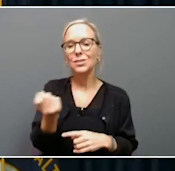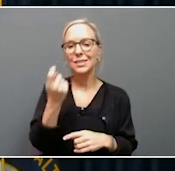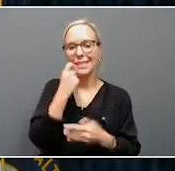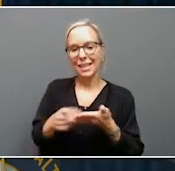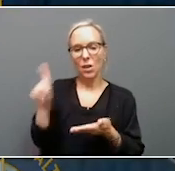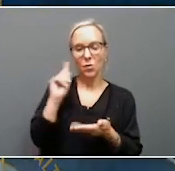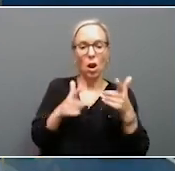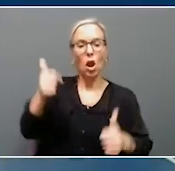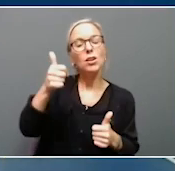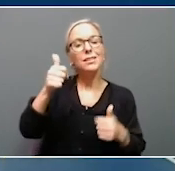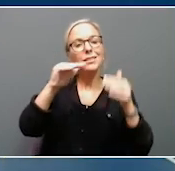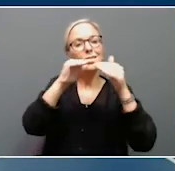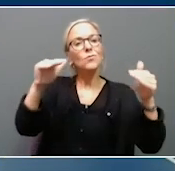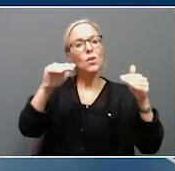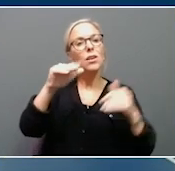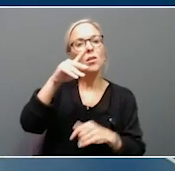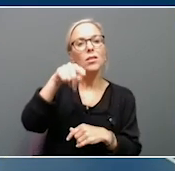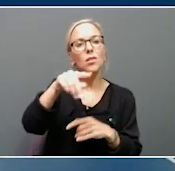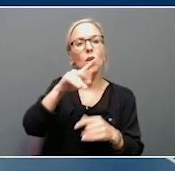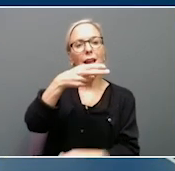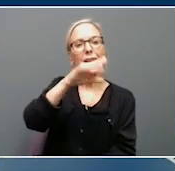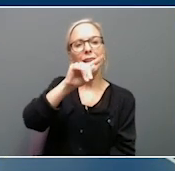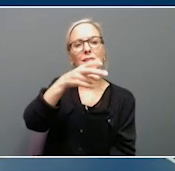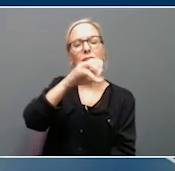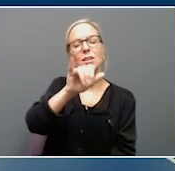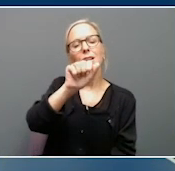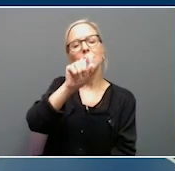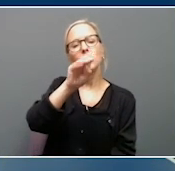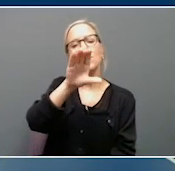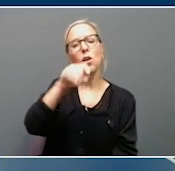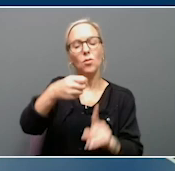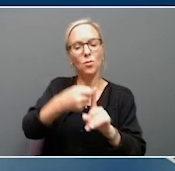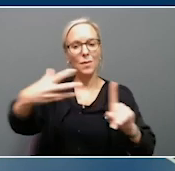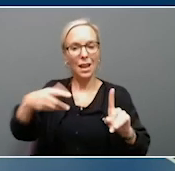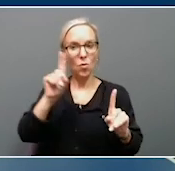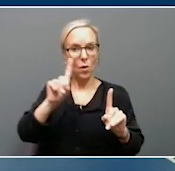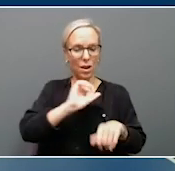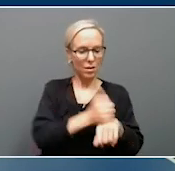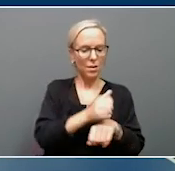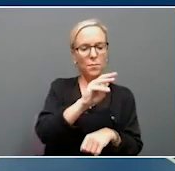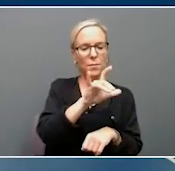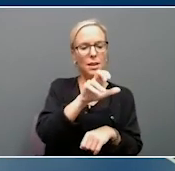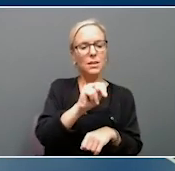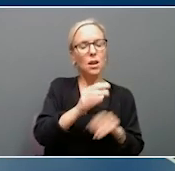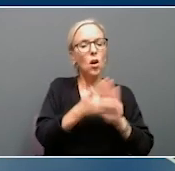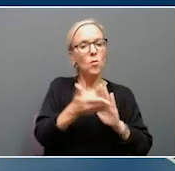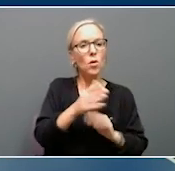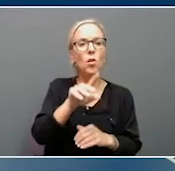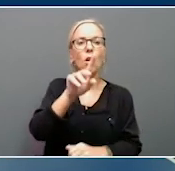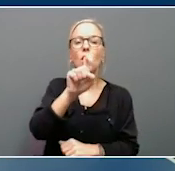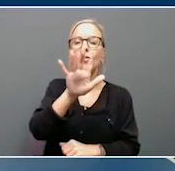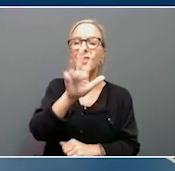tier one automotive suppliers is expanding its Madison County operation with $153 million investment.